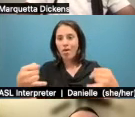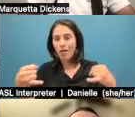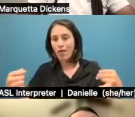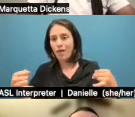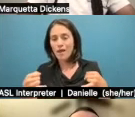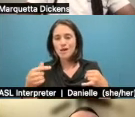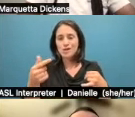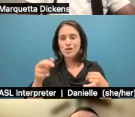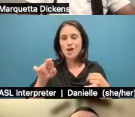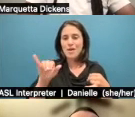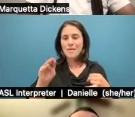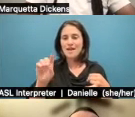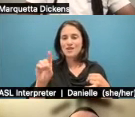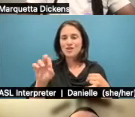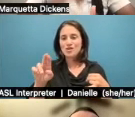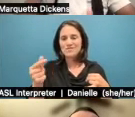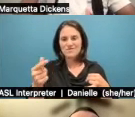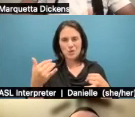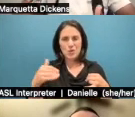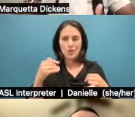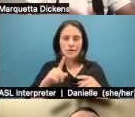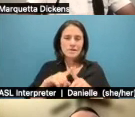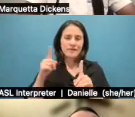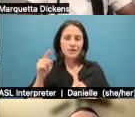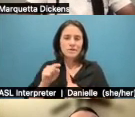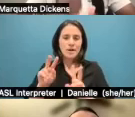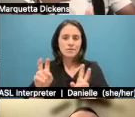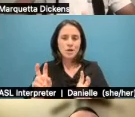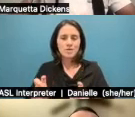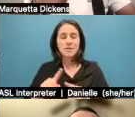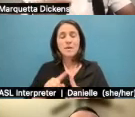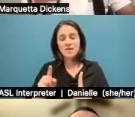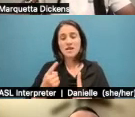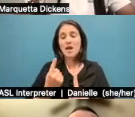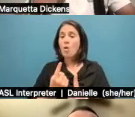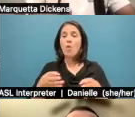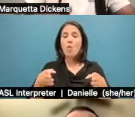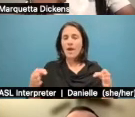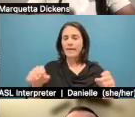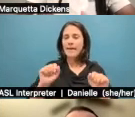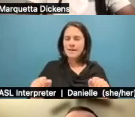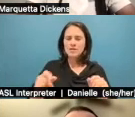but, um, you know, I think it could, you know, in some way start to peel back some layers.